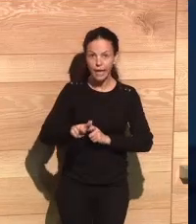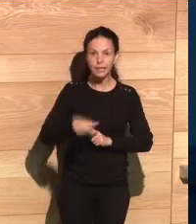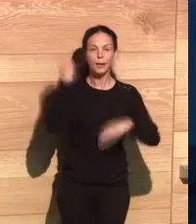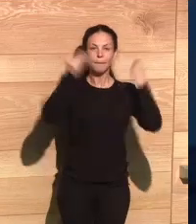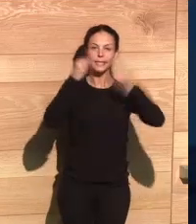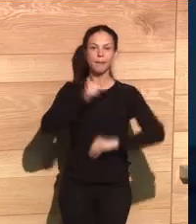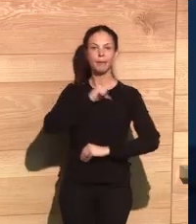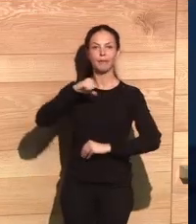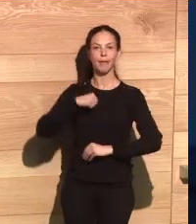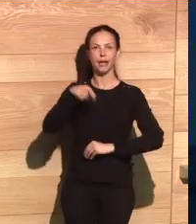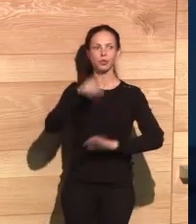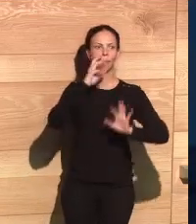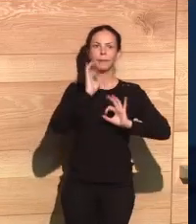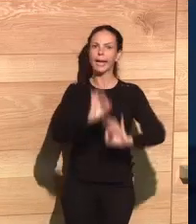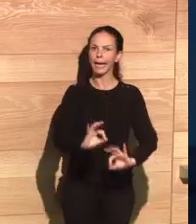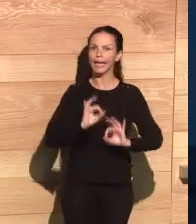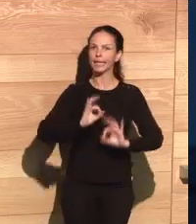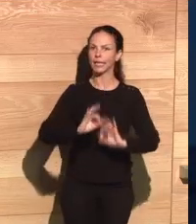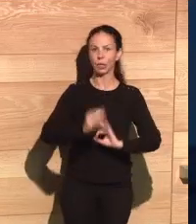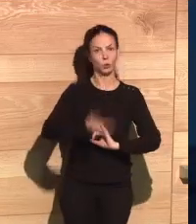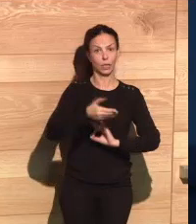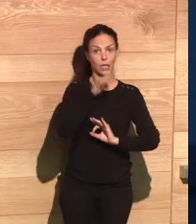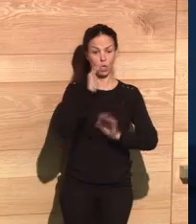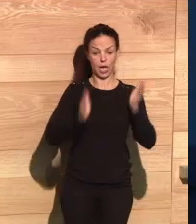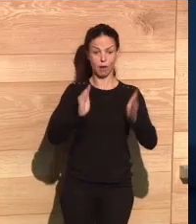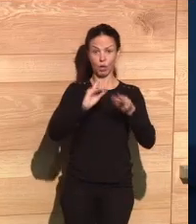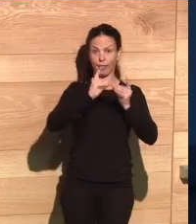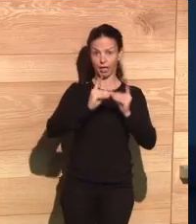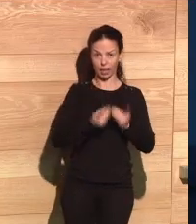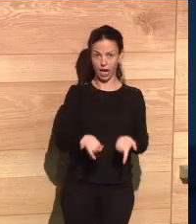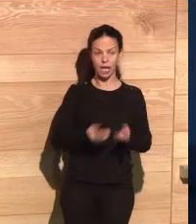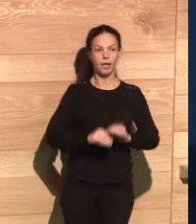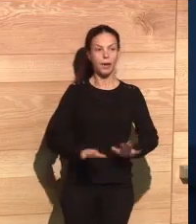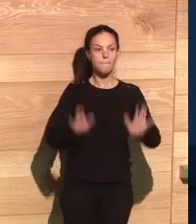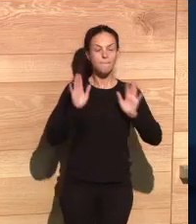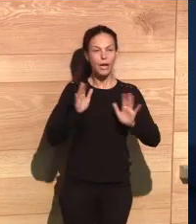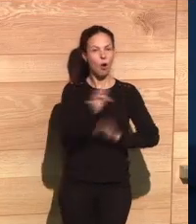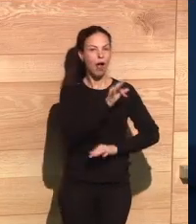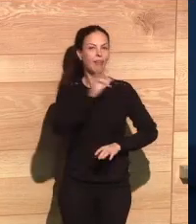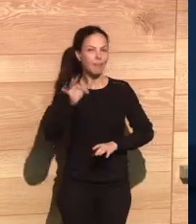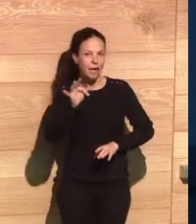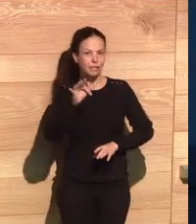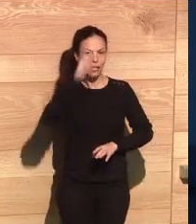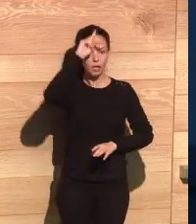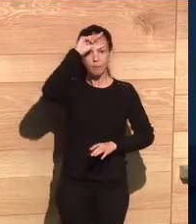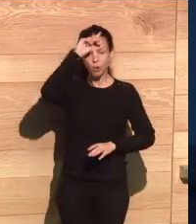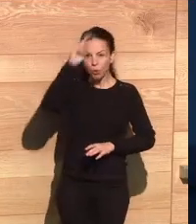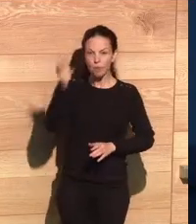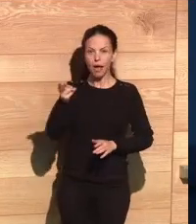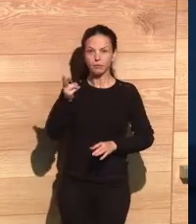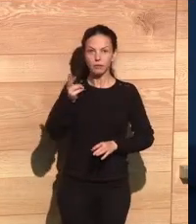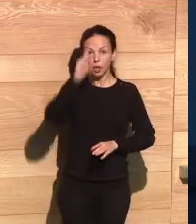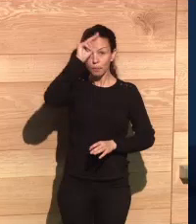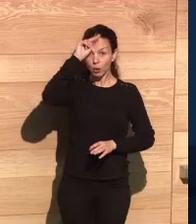actually almost 90% of people consider privacy to be one of the higher risk